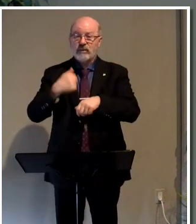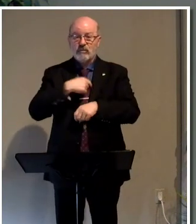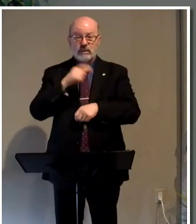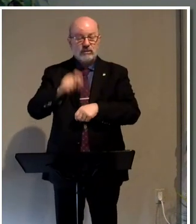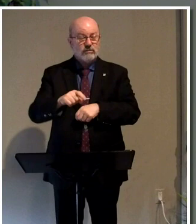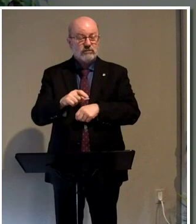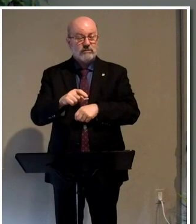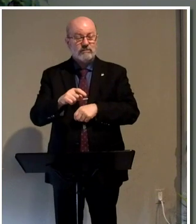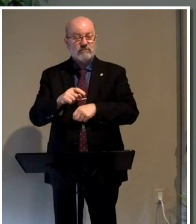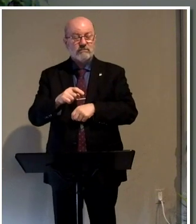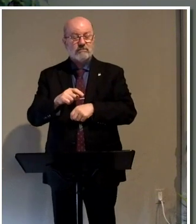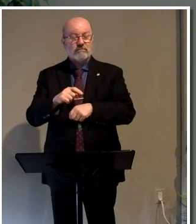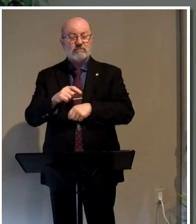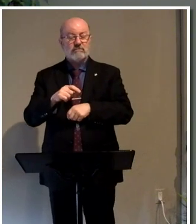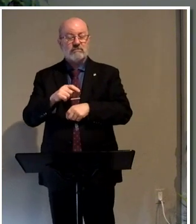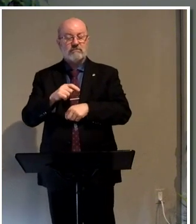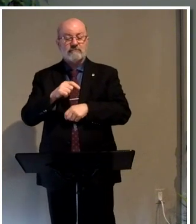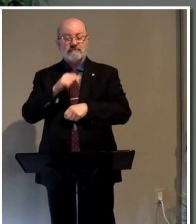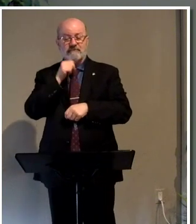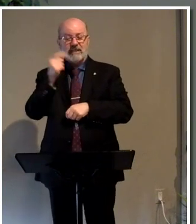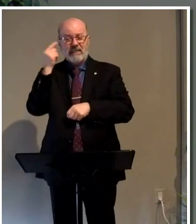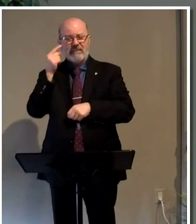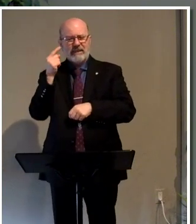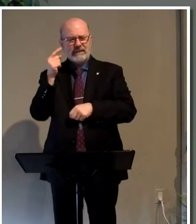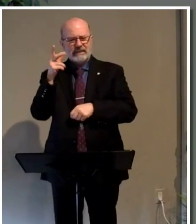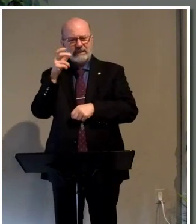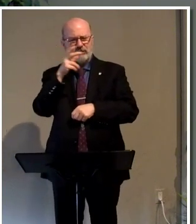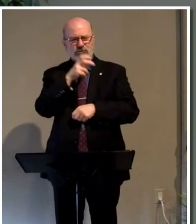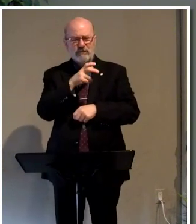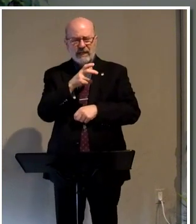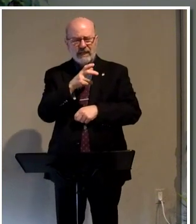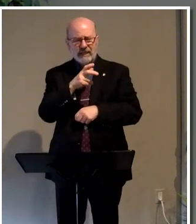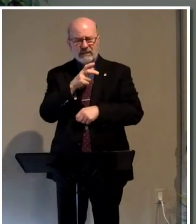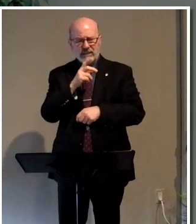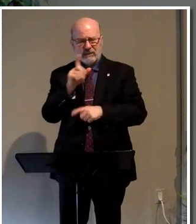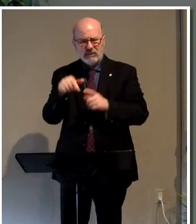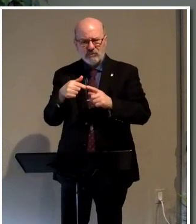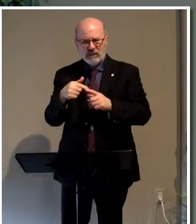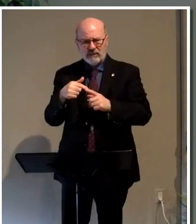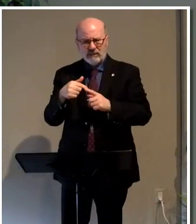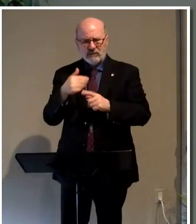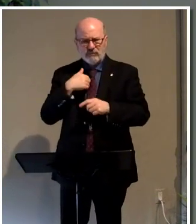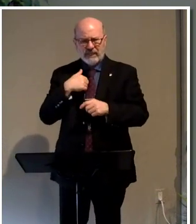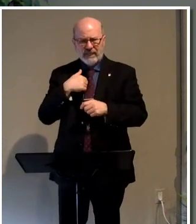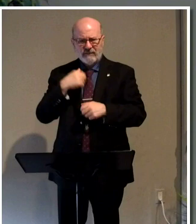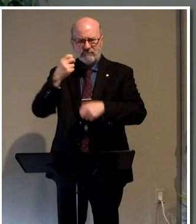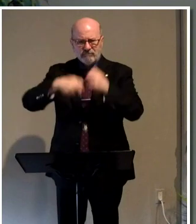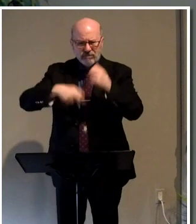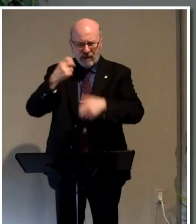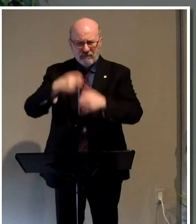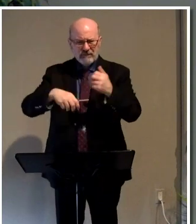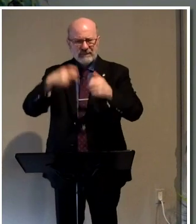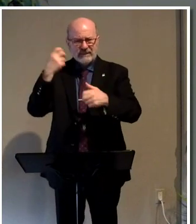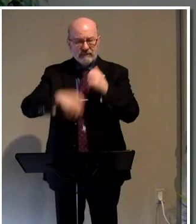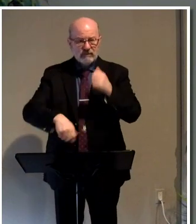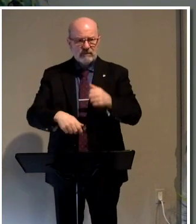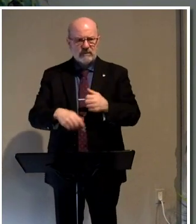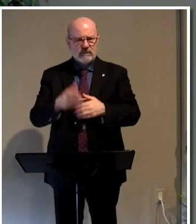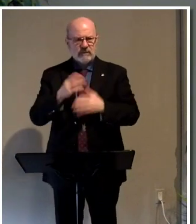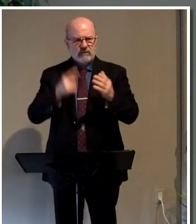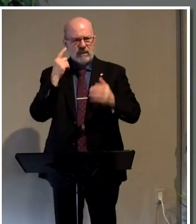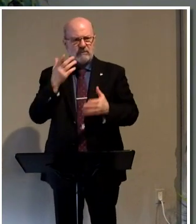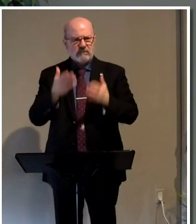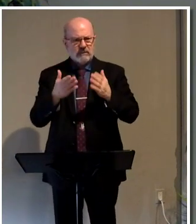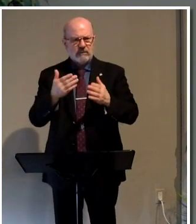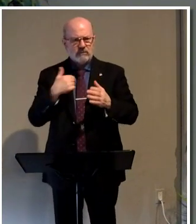not think it strange when we have these trials and difficulties. Some of you caught perhaps